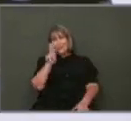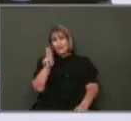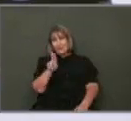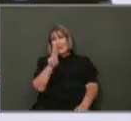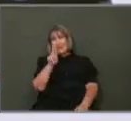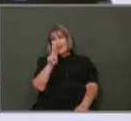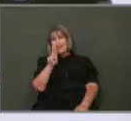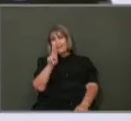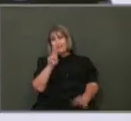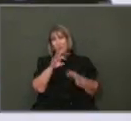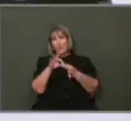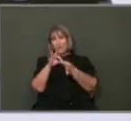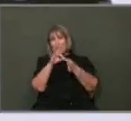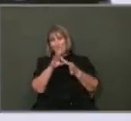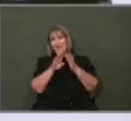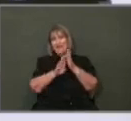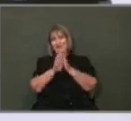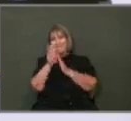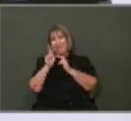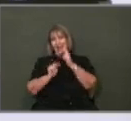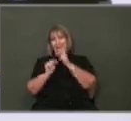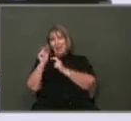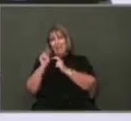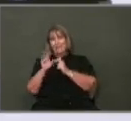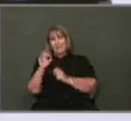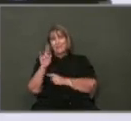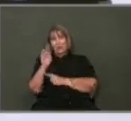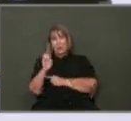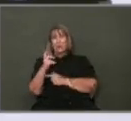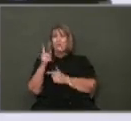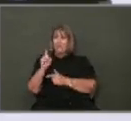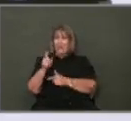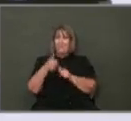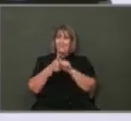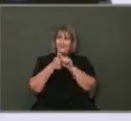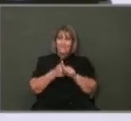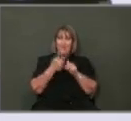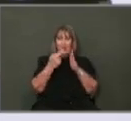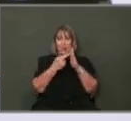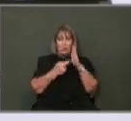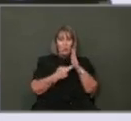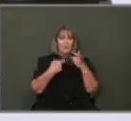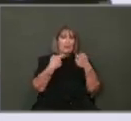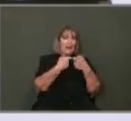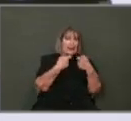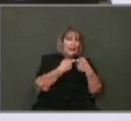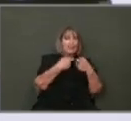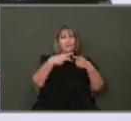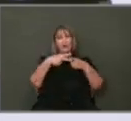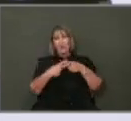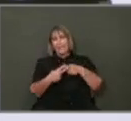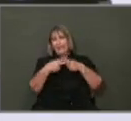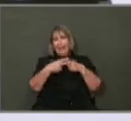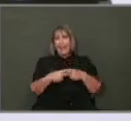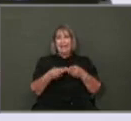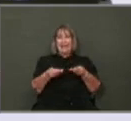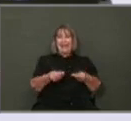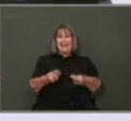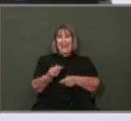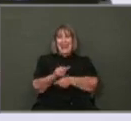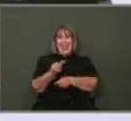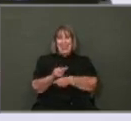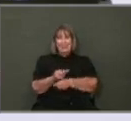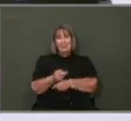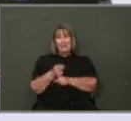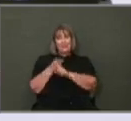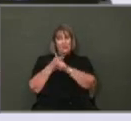that Eric mentioned, there's trade regulations that they have to comply with, electrical, mechanical. The land use discussion is